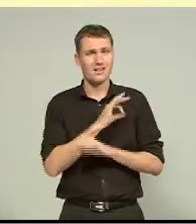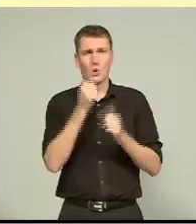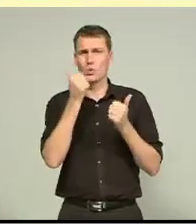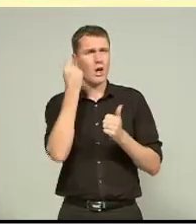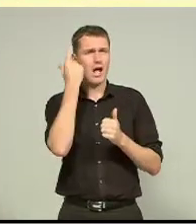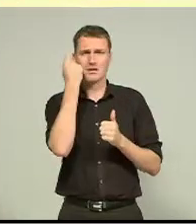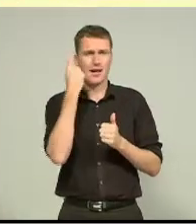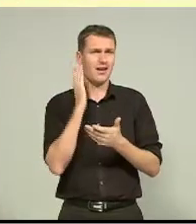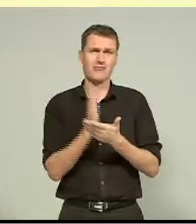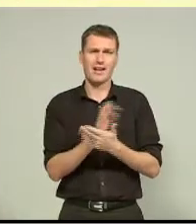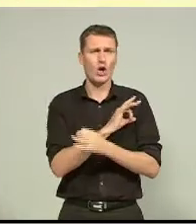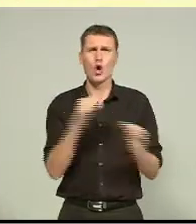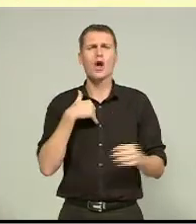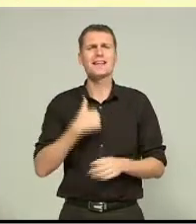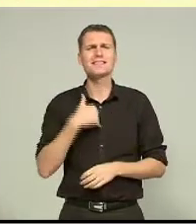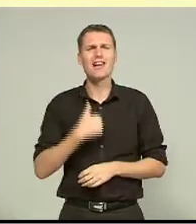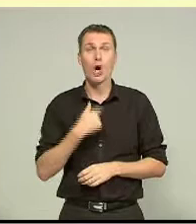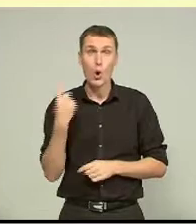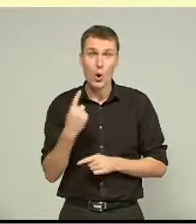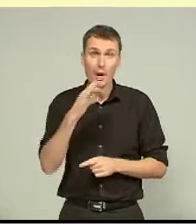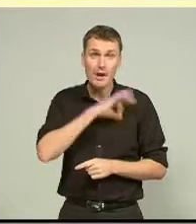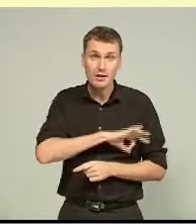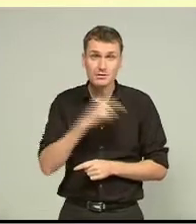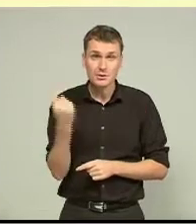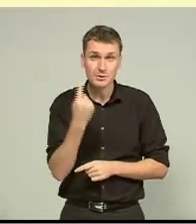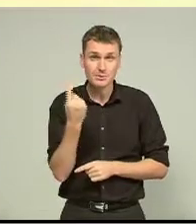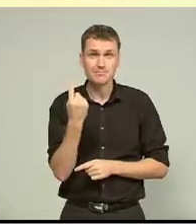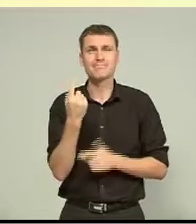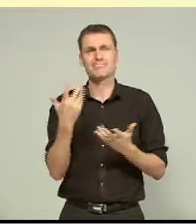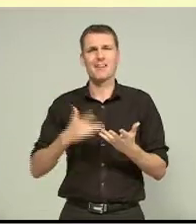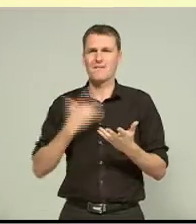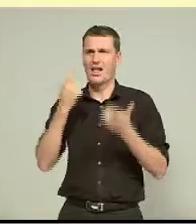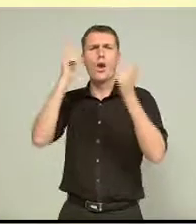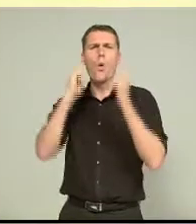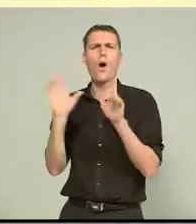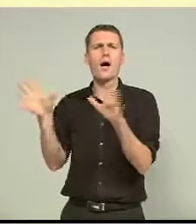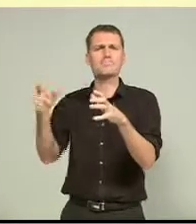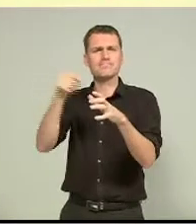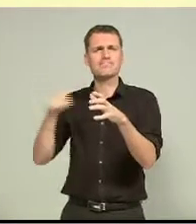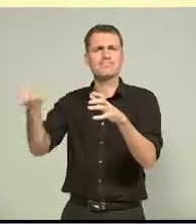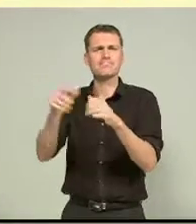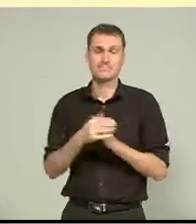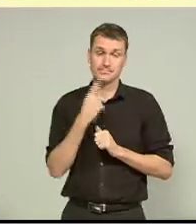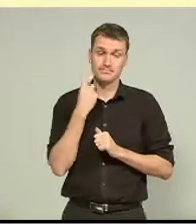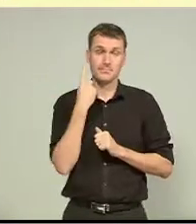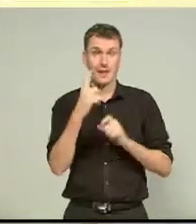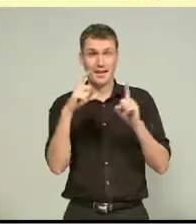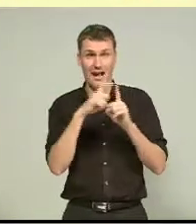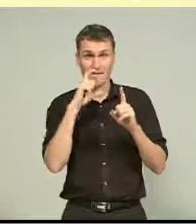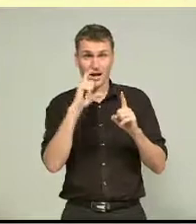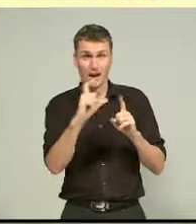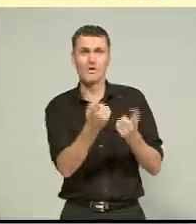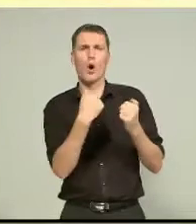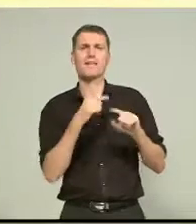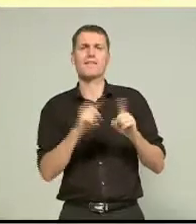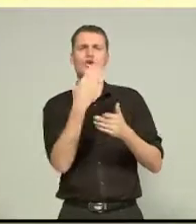necessary, and we think the only people that will really benefit from this will be the legal fraternity. That's not what David Cunliffe told me this morning.